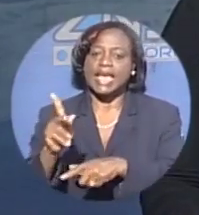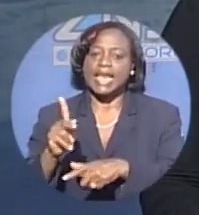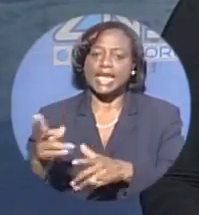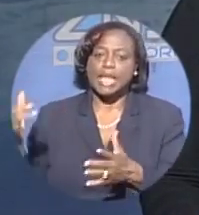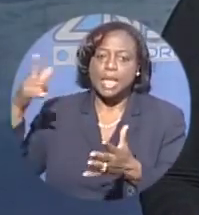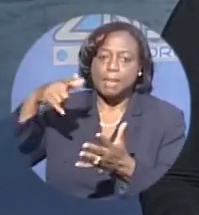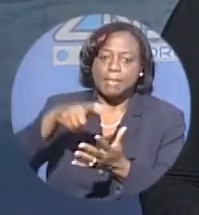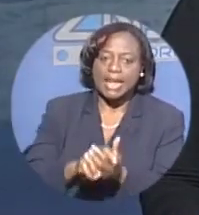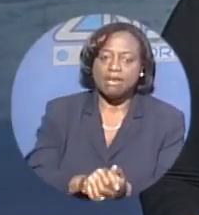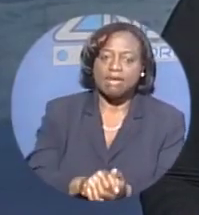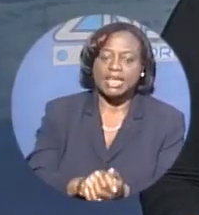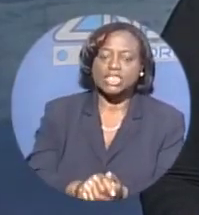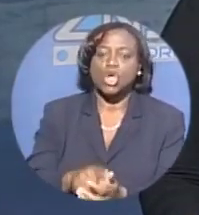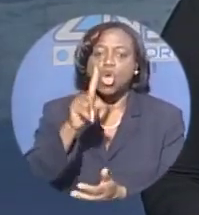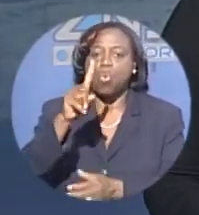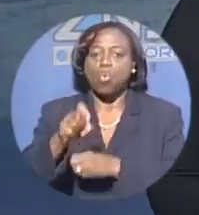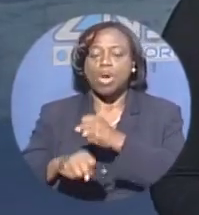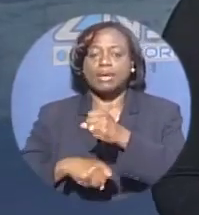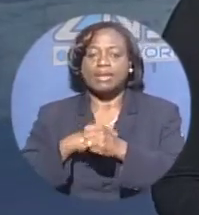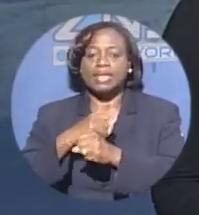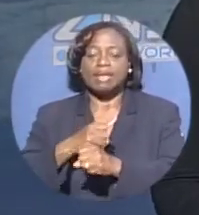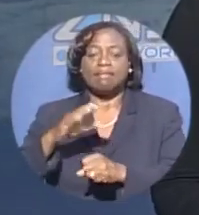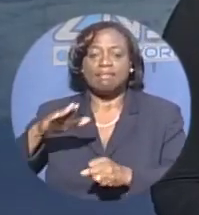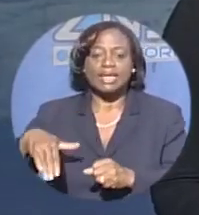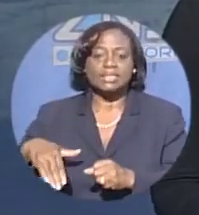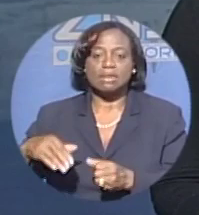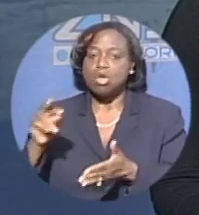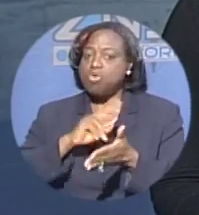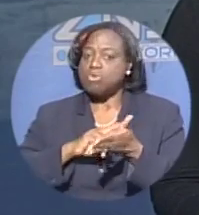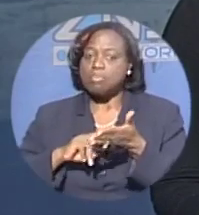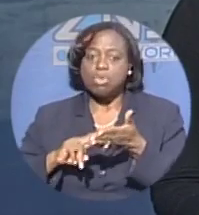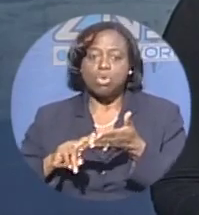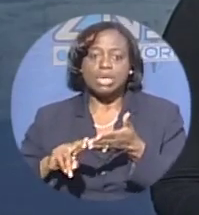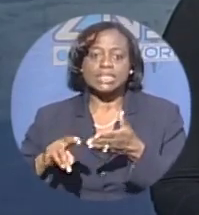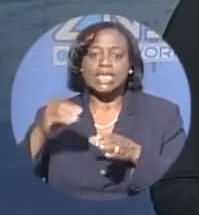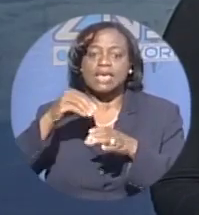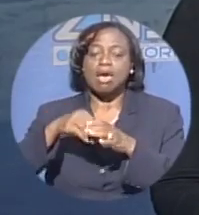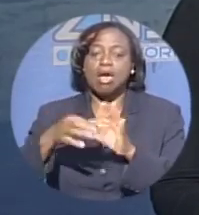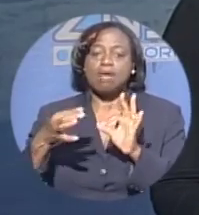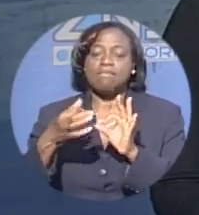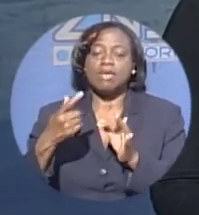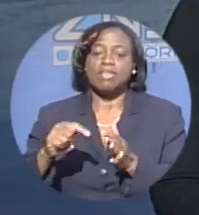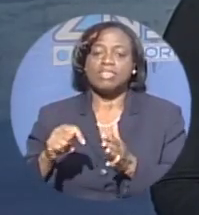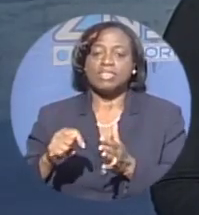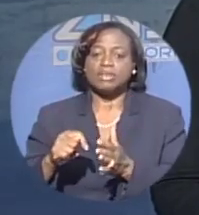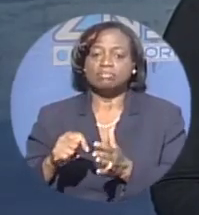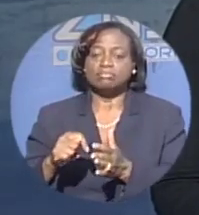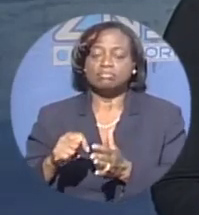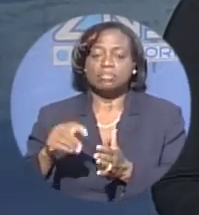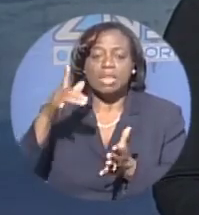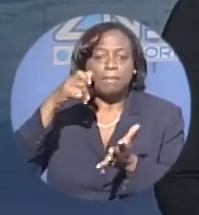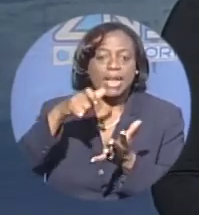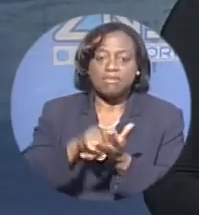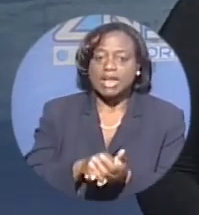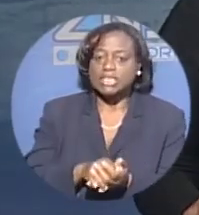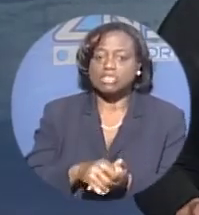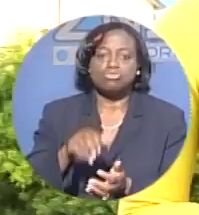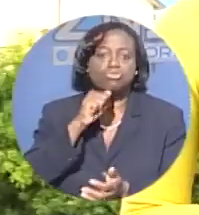crash has still not been made public. In this report, Ianthea Smith provides an update and tells us why the report has not been made public.